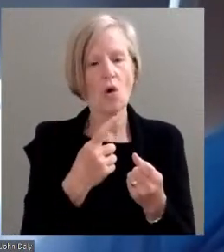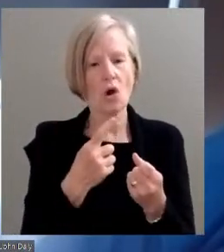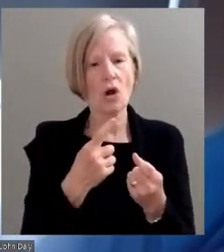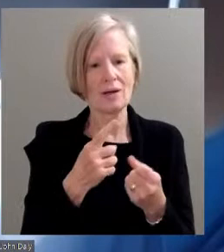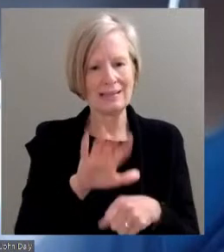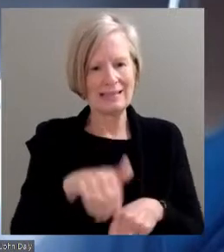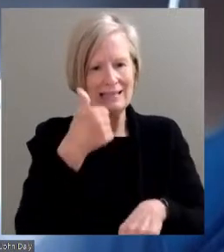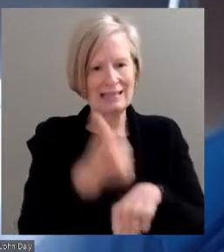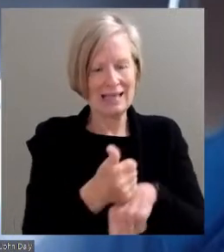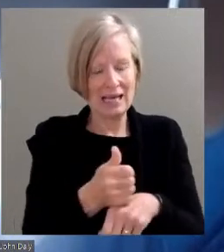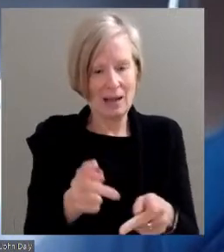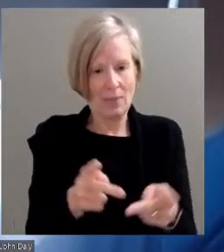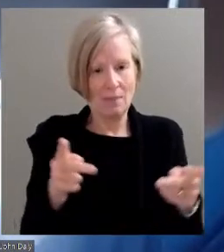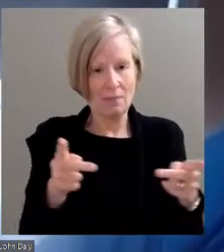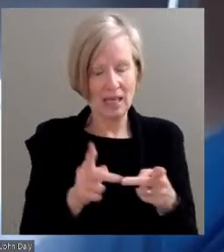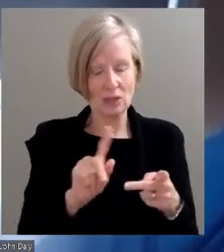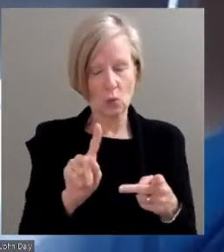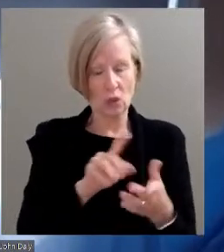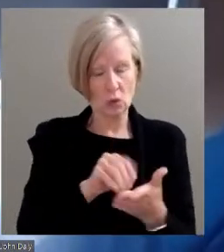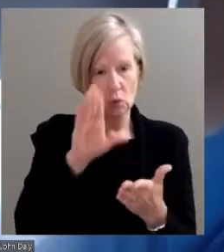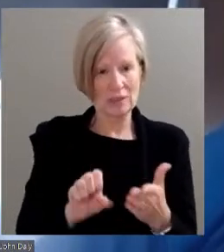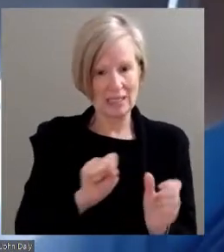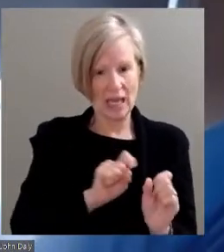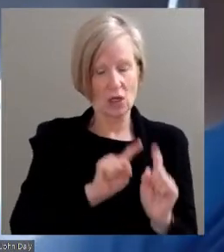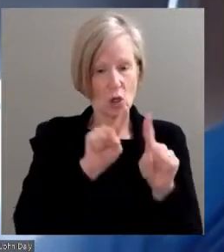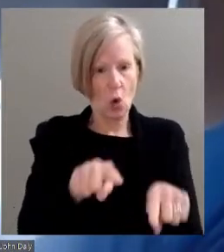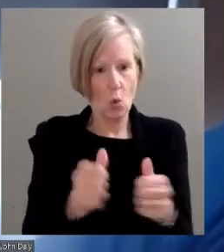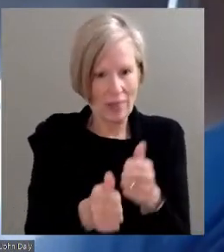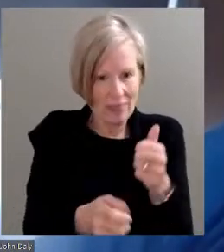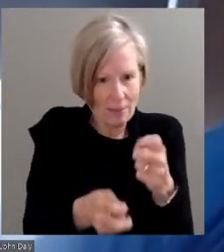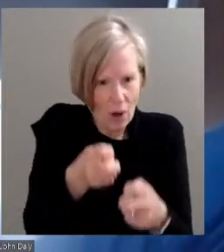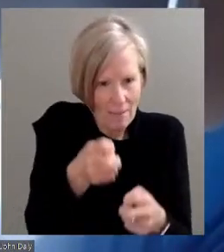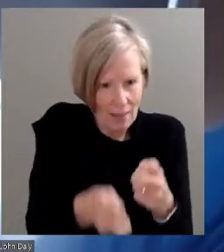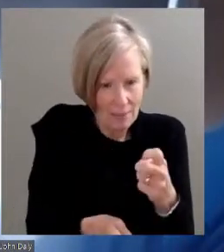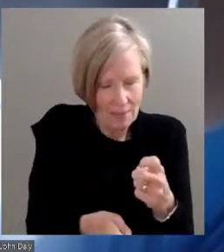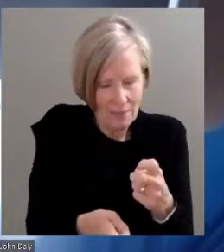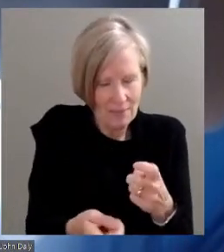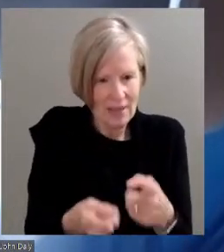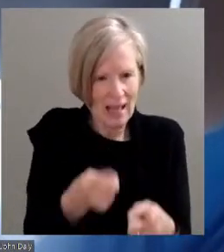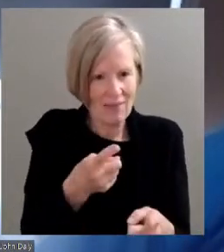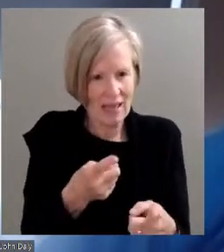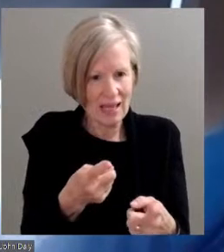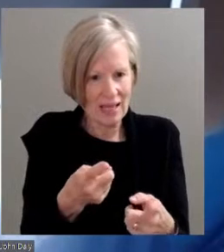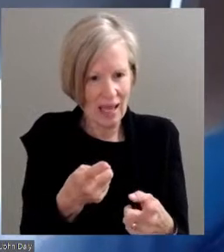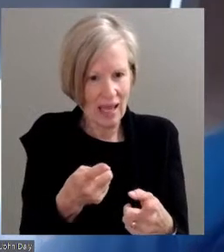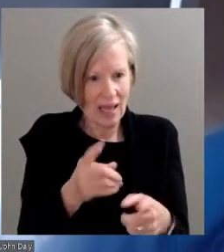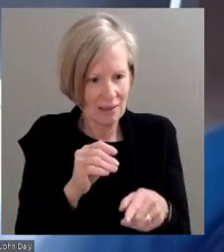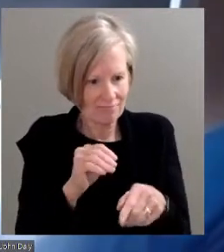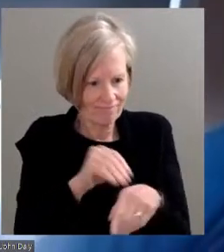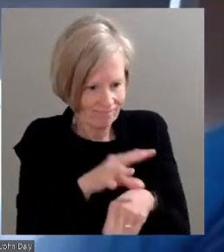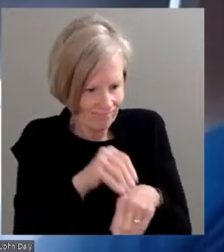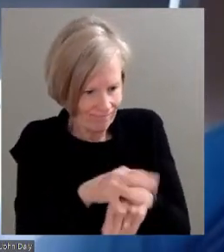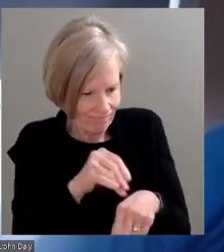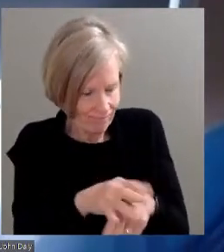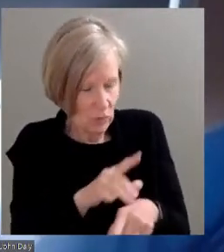of a clearinghouse that will deal with where students can go with a problem, and they can get directed to the appropriate agency